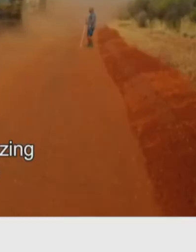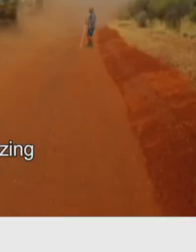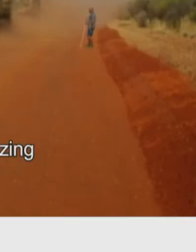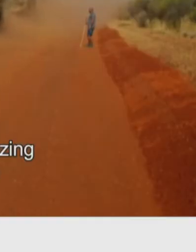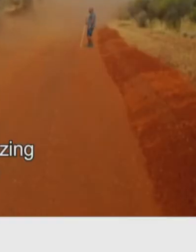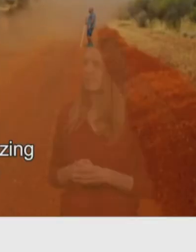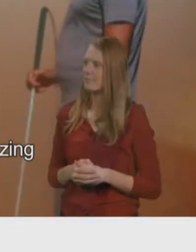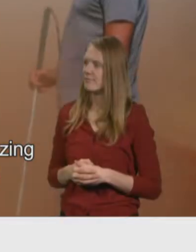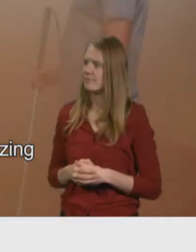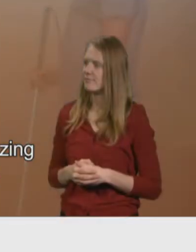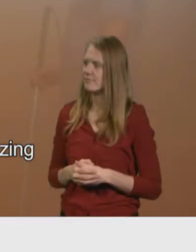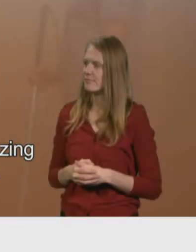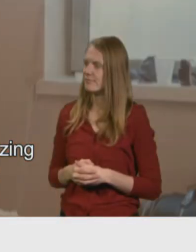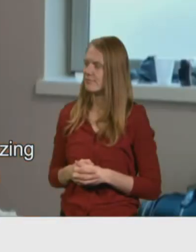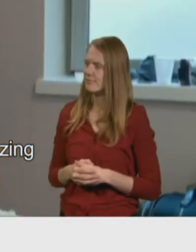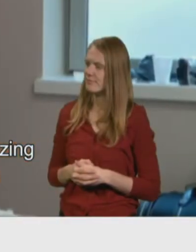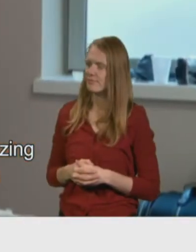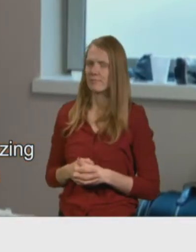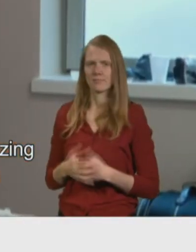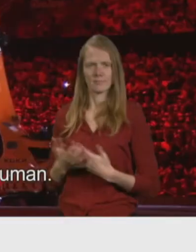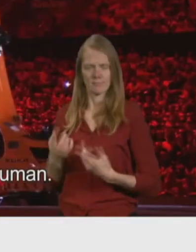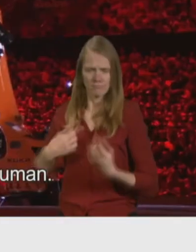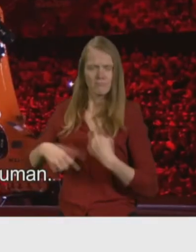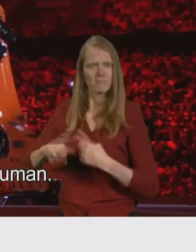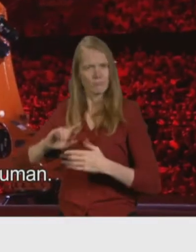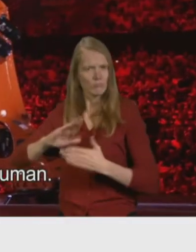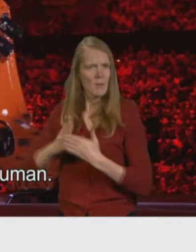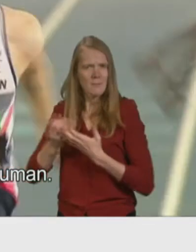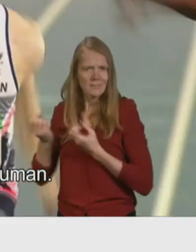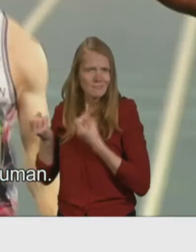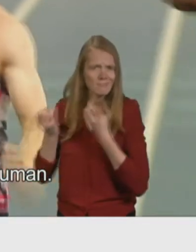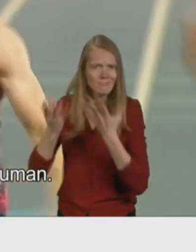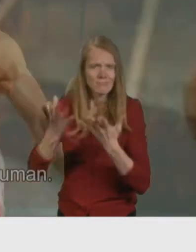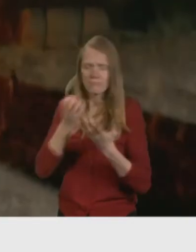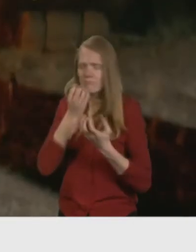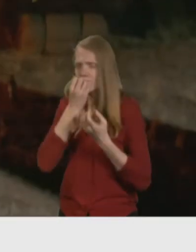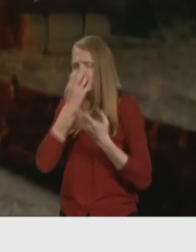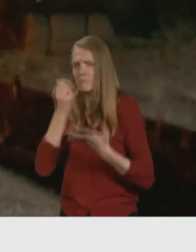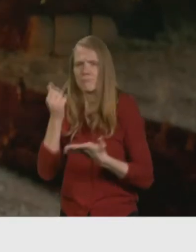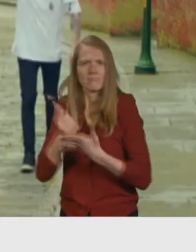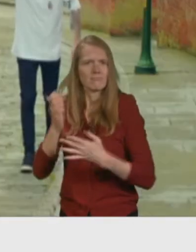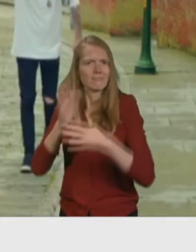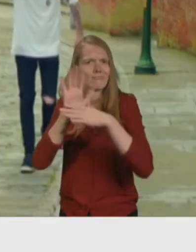we are promised an amazing show that inspires us to think of what makes us humans